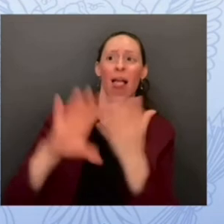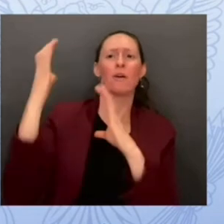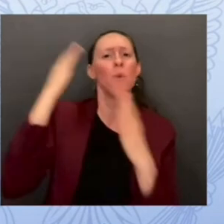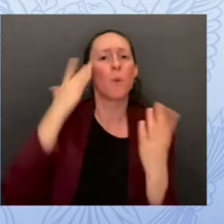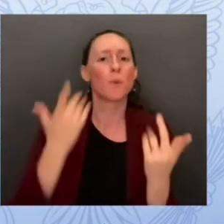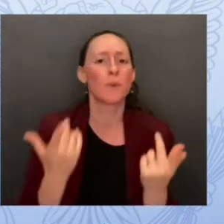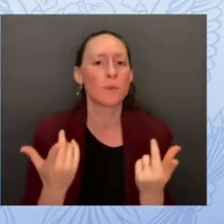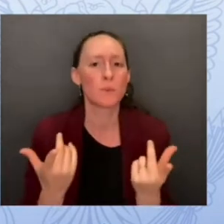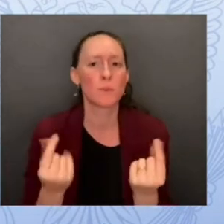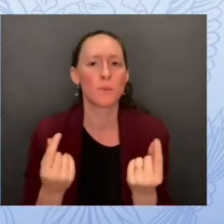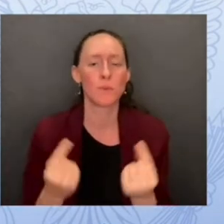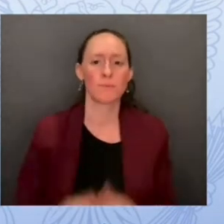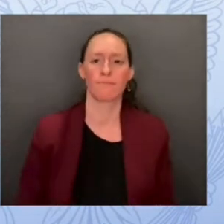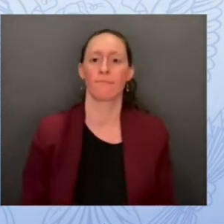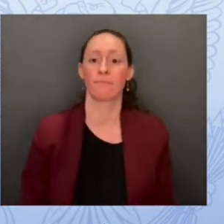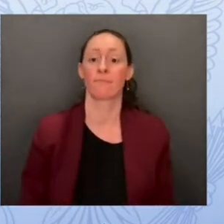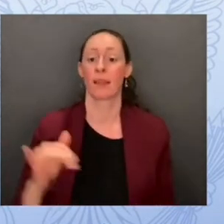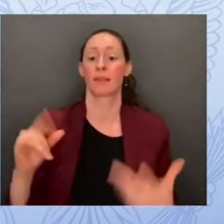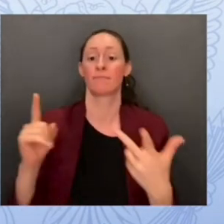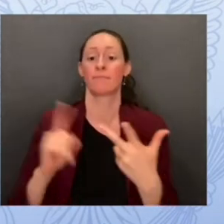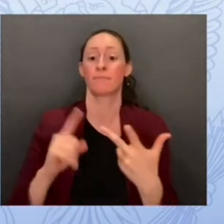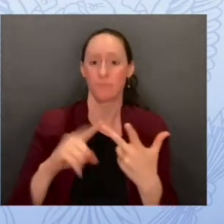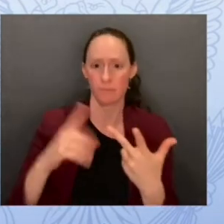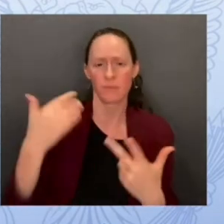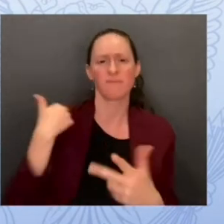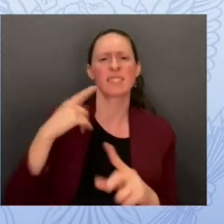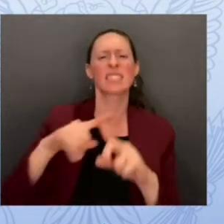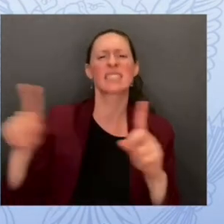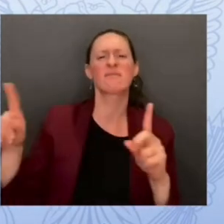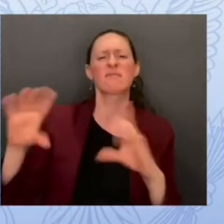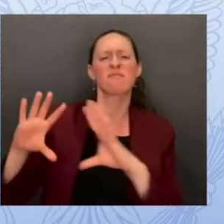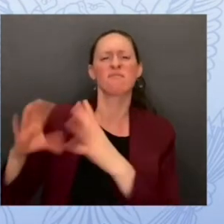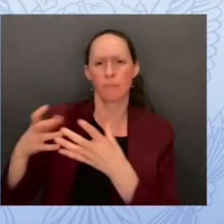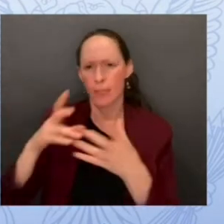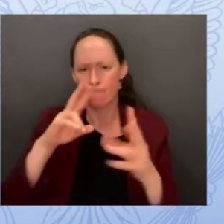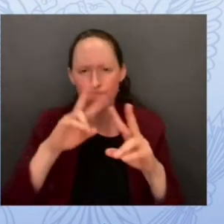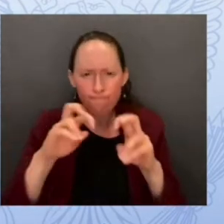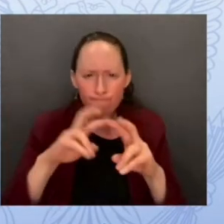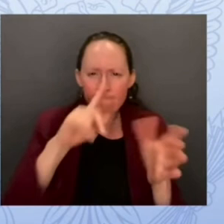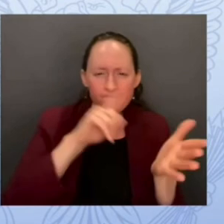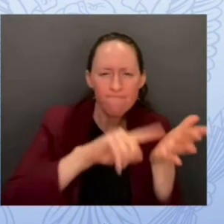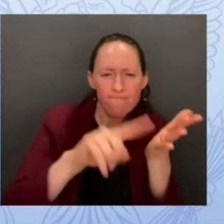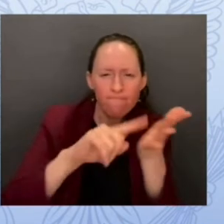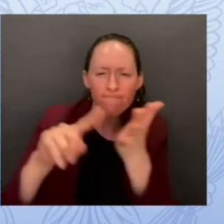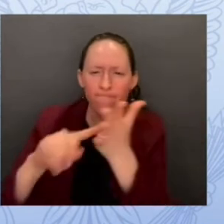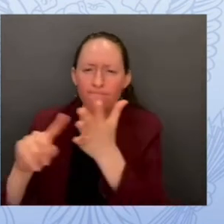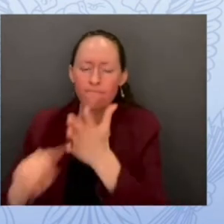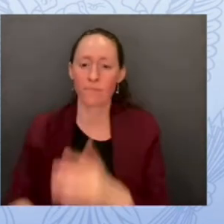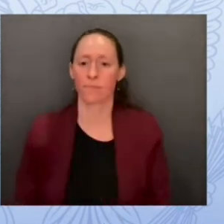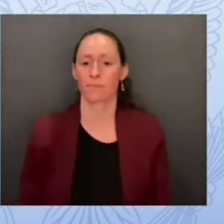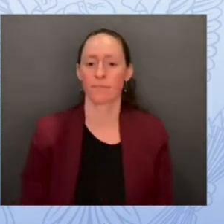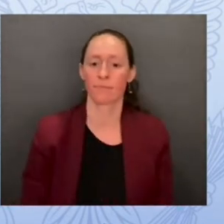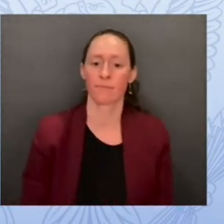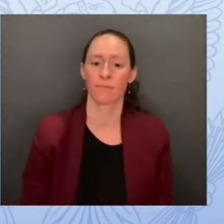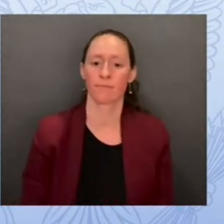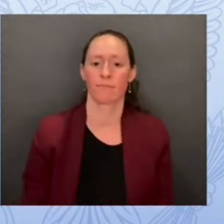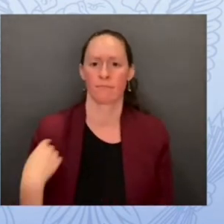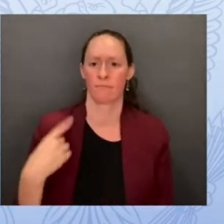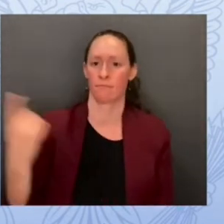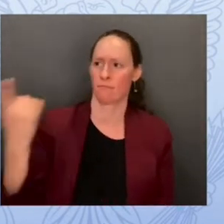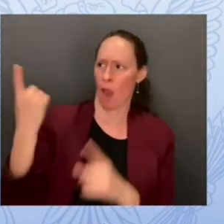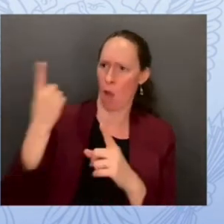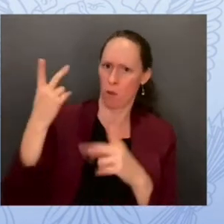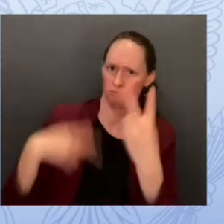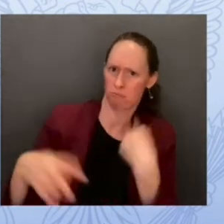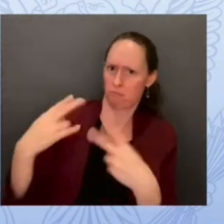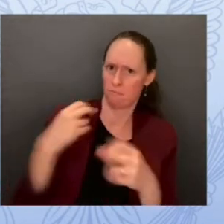parties to validate our software our people our controls to ensure that we're doing our best to incorporate these practices into